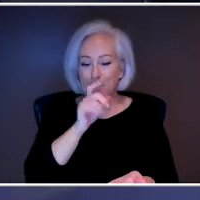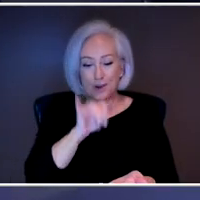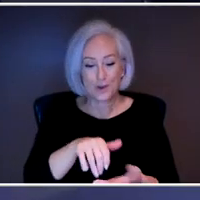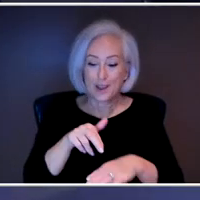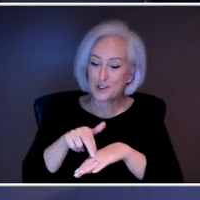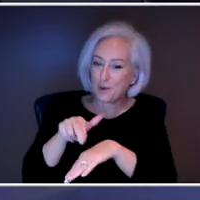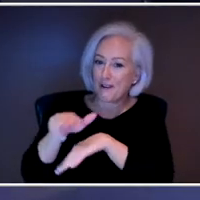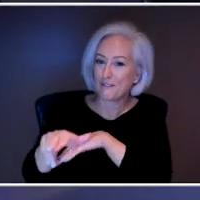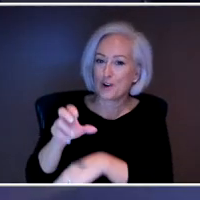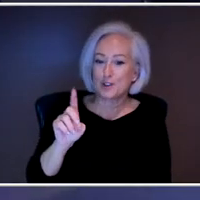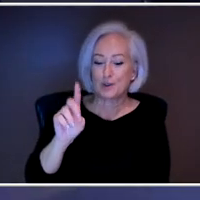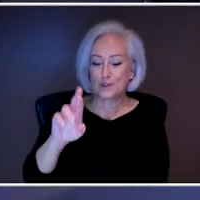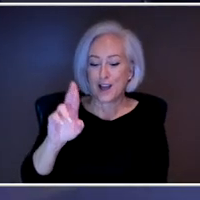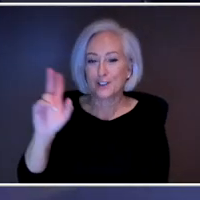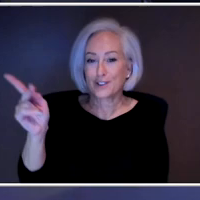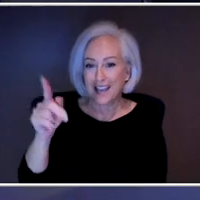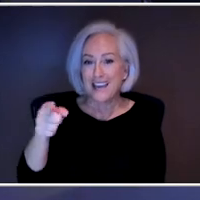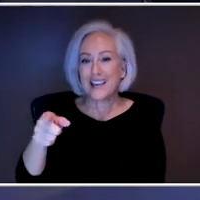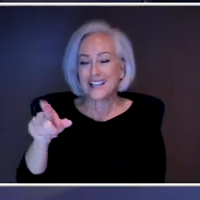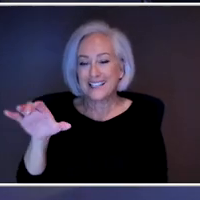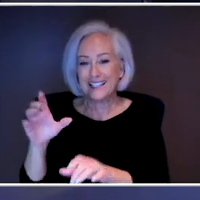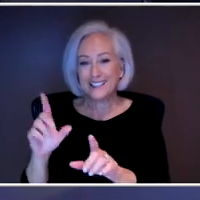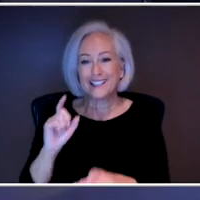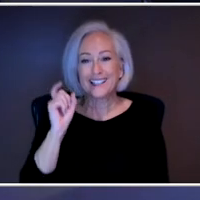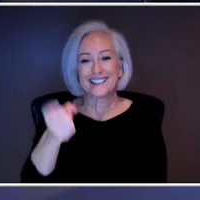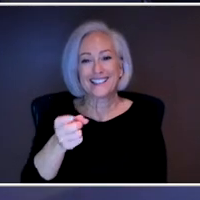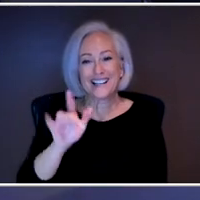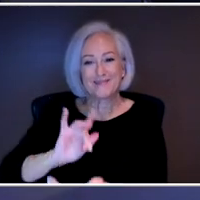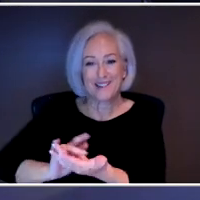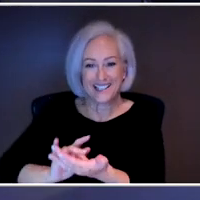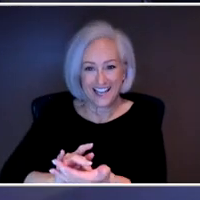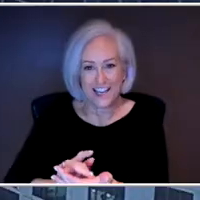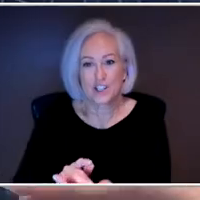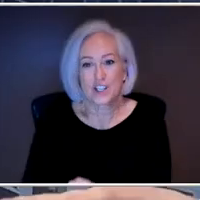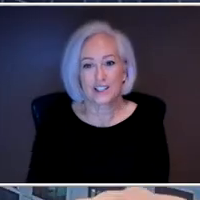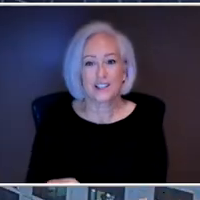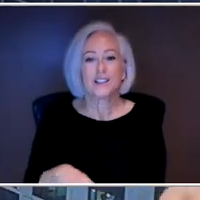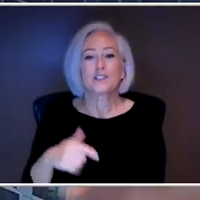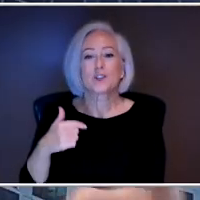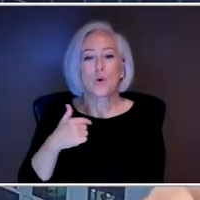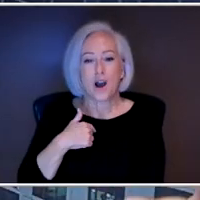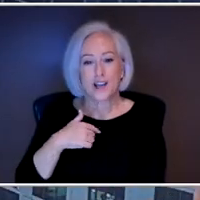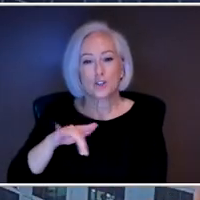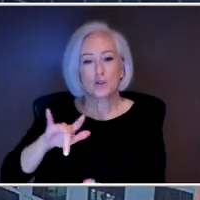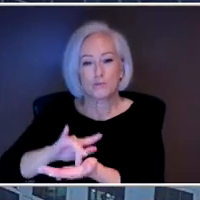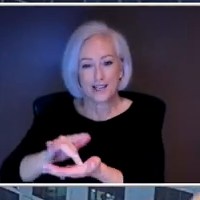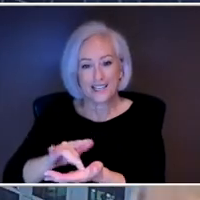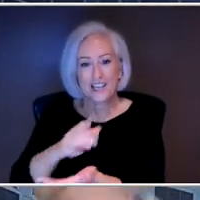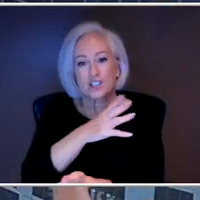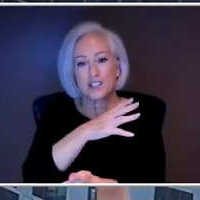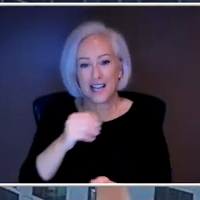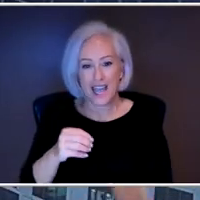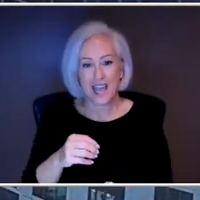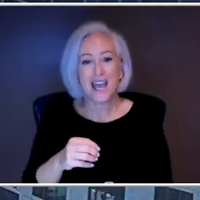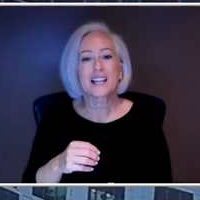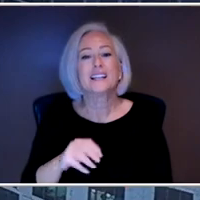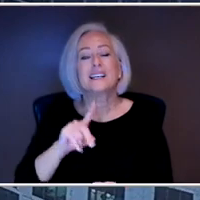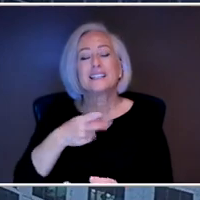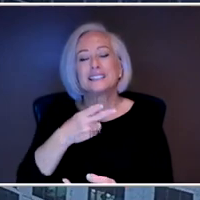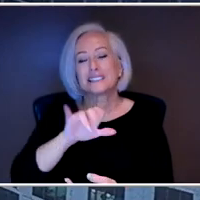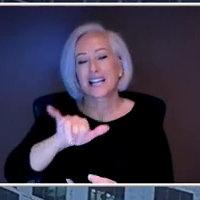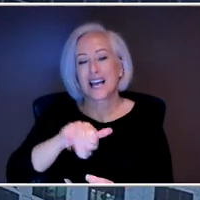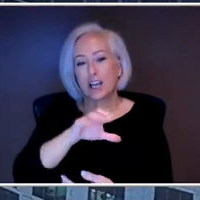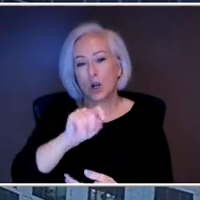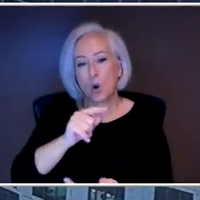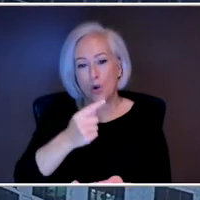No, that makes sense. I think, yeah. I would just say that combination approaches. So medication management and psychotherapy are proven to be better than either one of them by themselves. Right, right. want to be doing both.